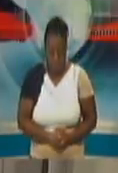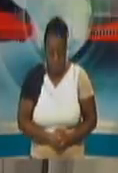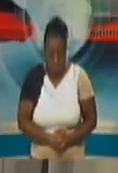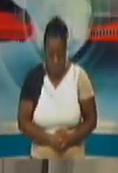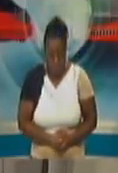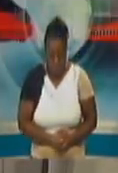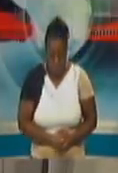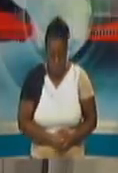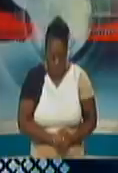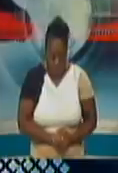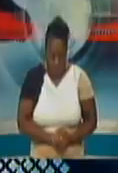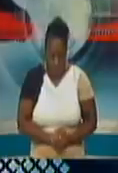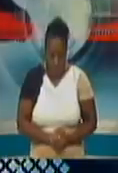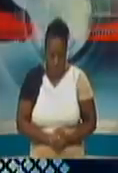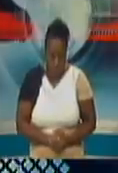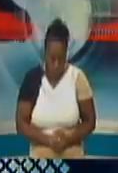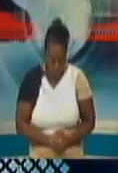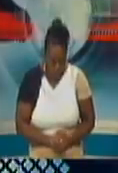position.